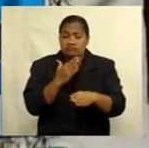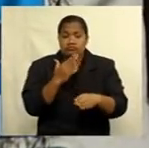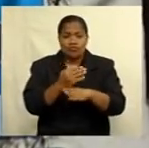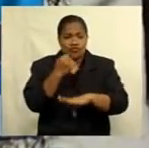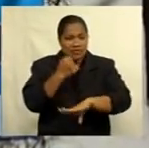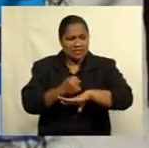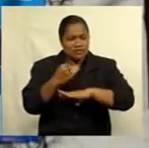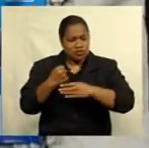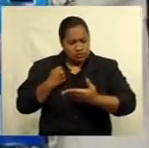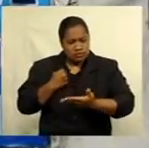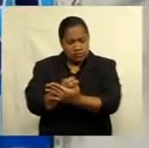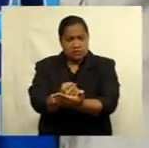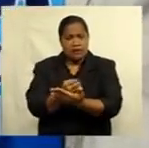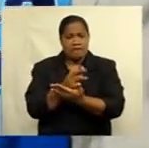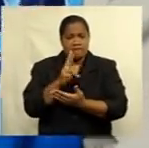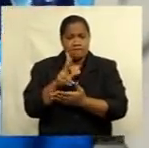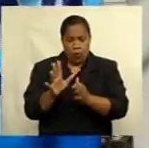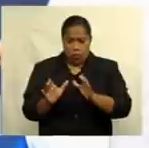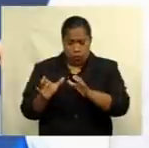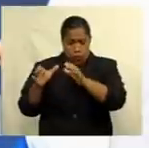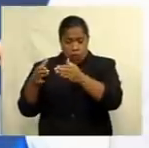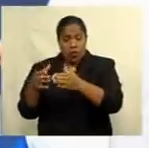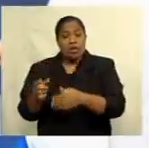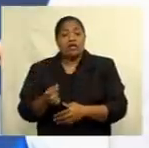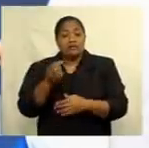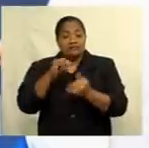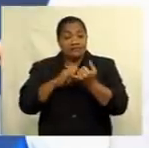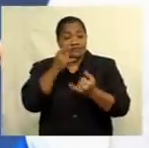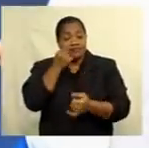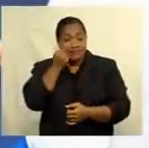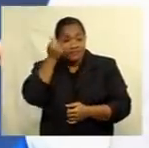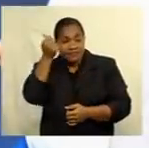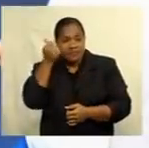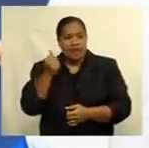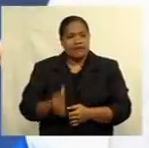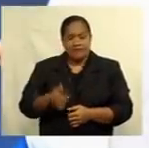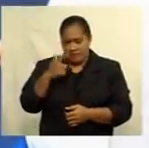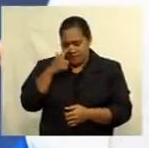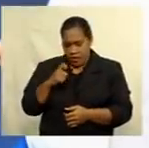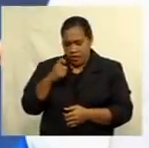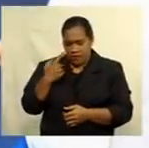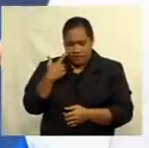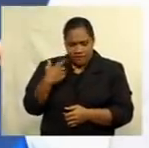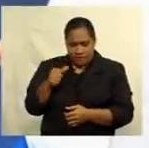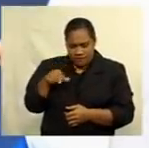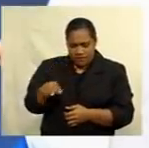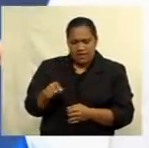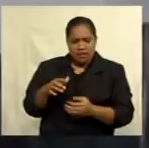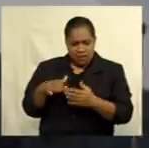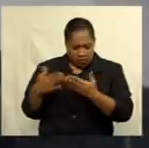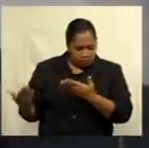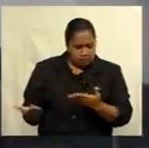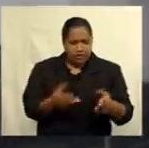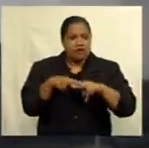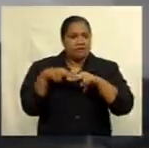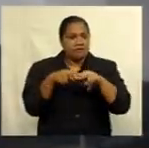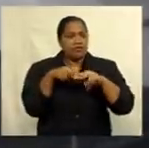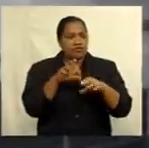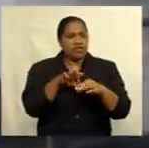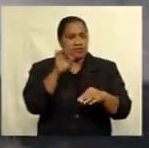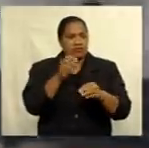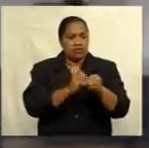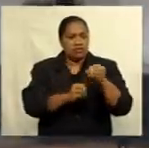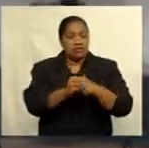proposed political party, Sitiveni Rambuka filed the application in person at the Fijian Elections Office. This is after resigning from parliament